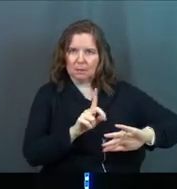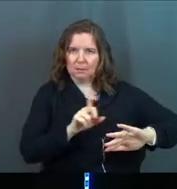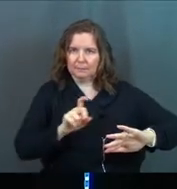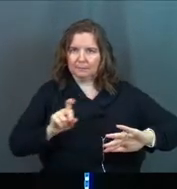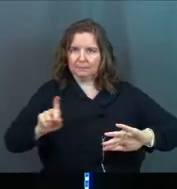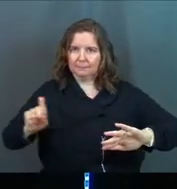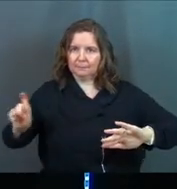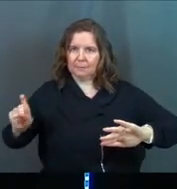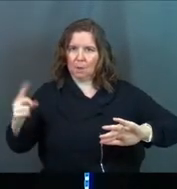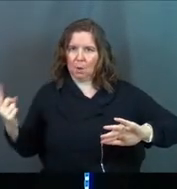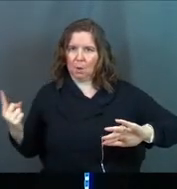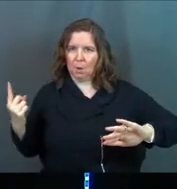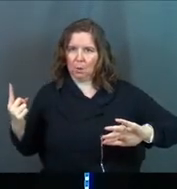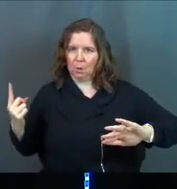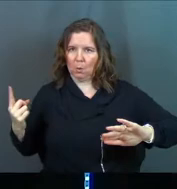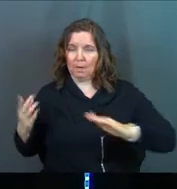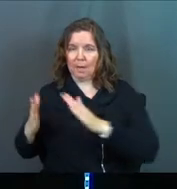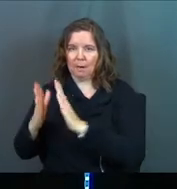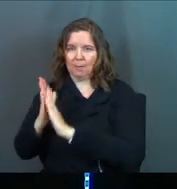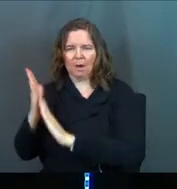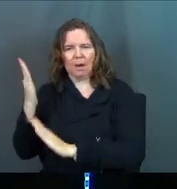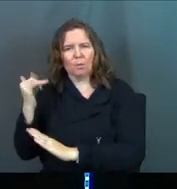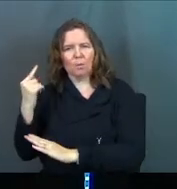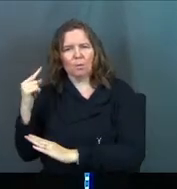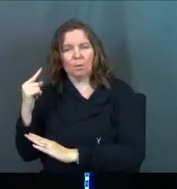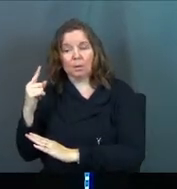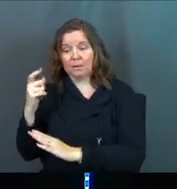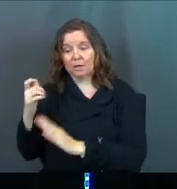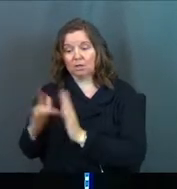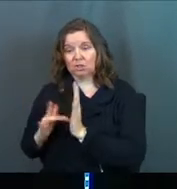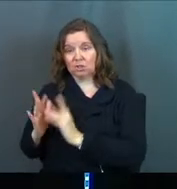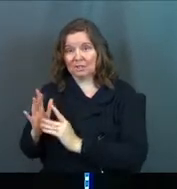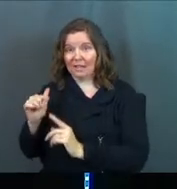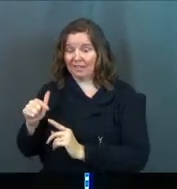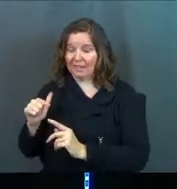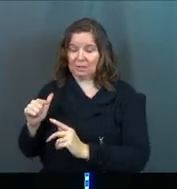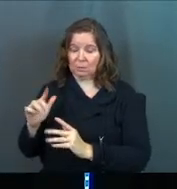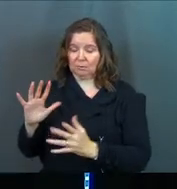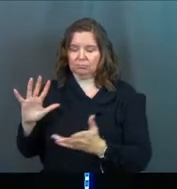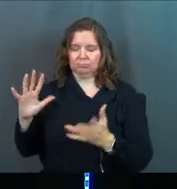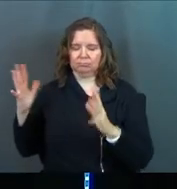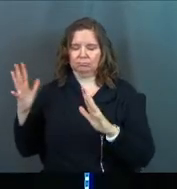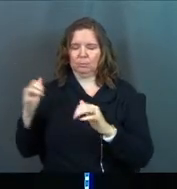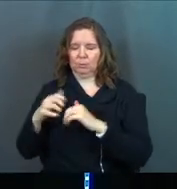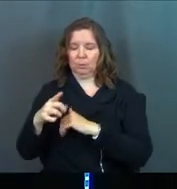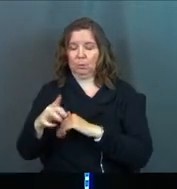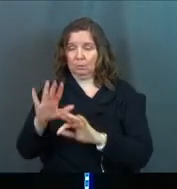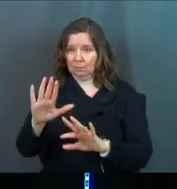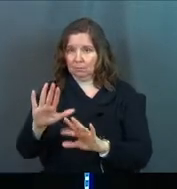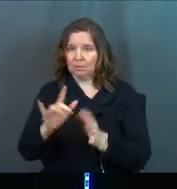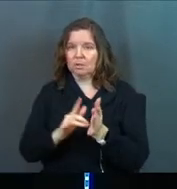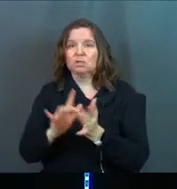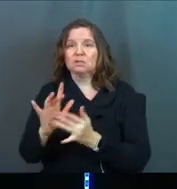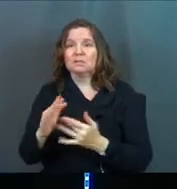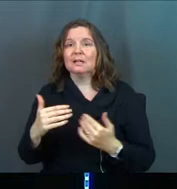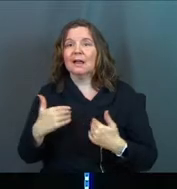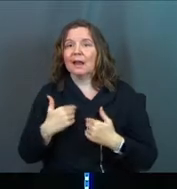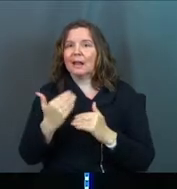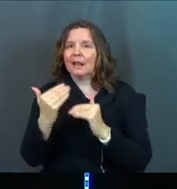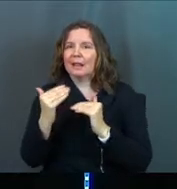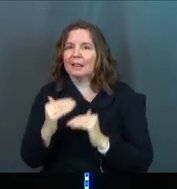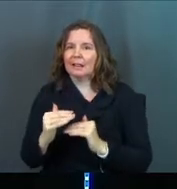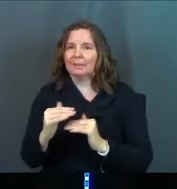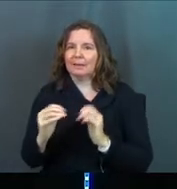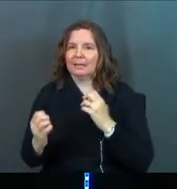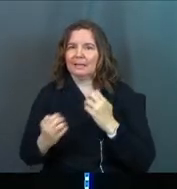off alone to pray. Why? Because Jesus, and this is going to mess with your theology, Jesus had a limited